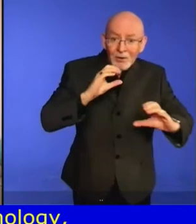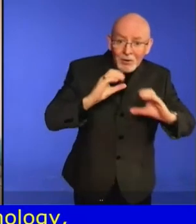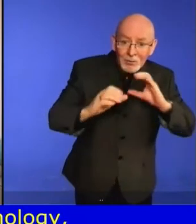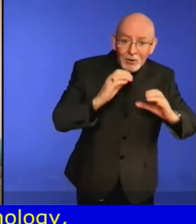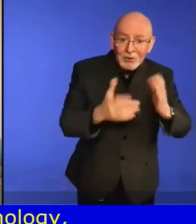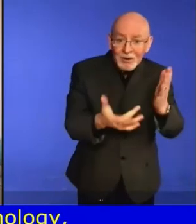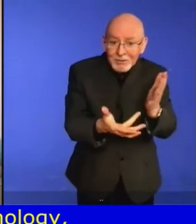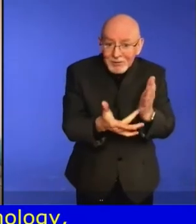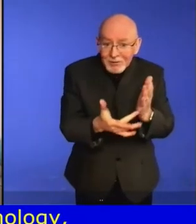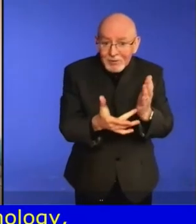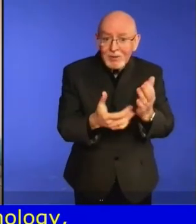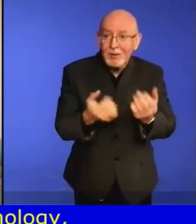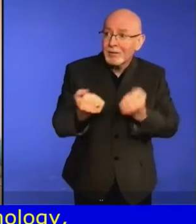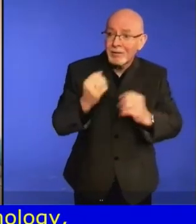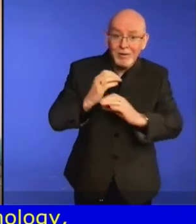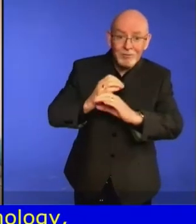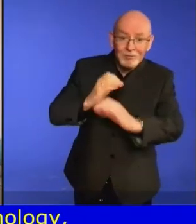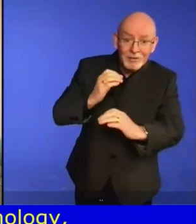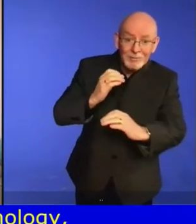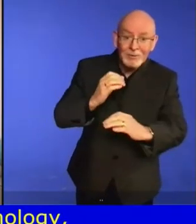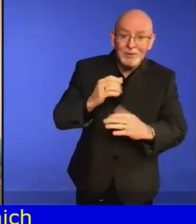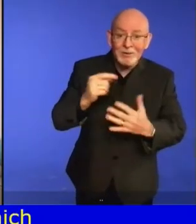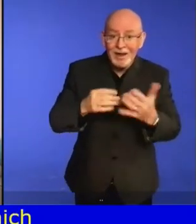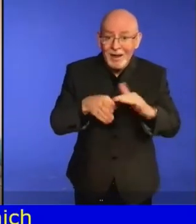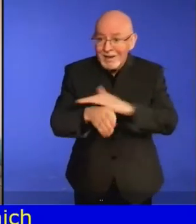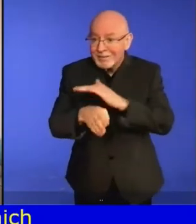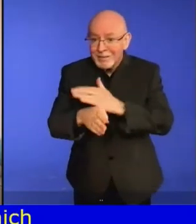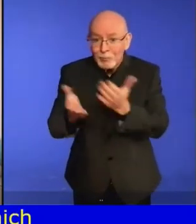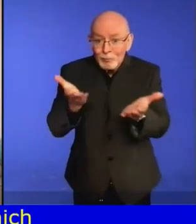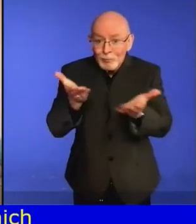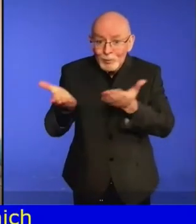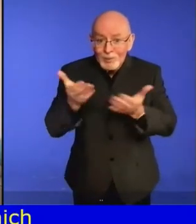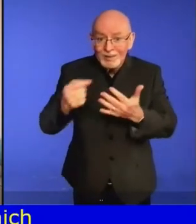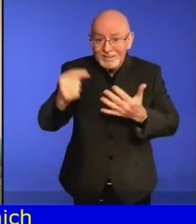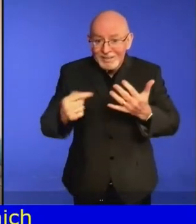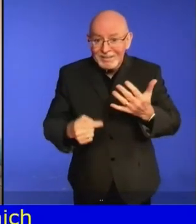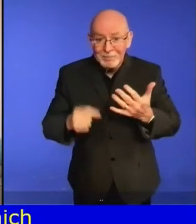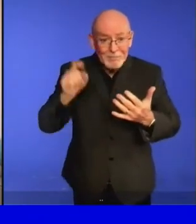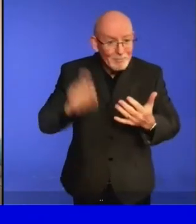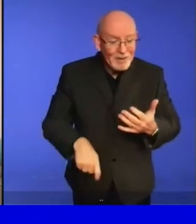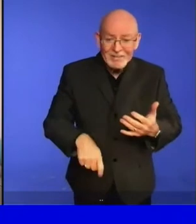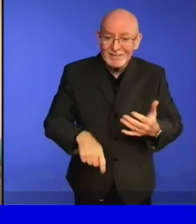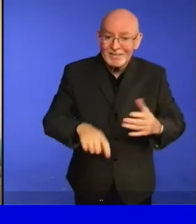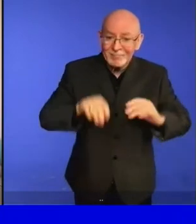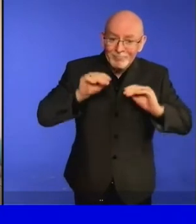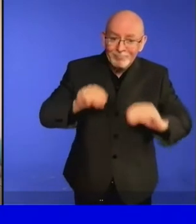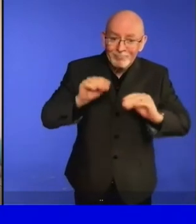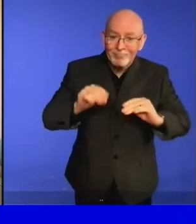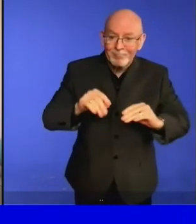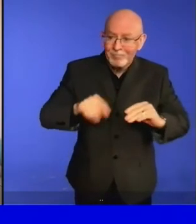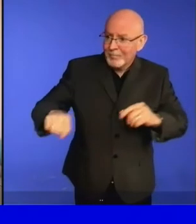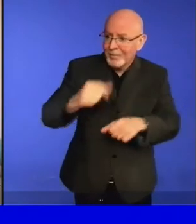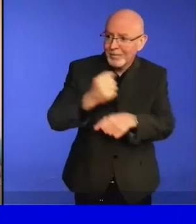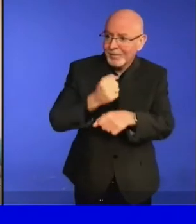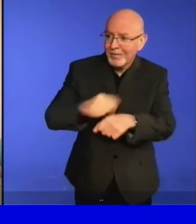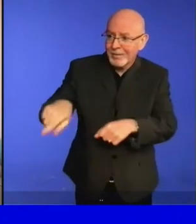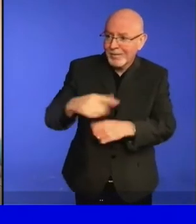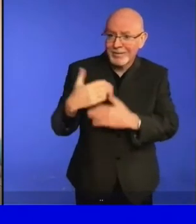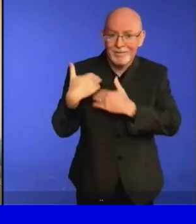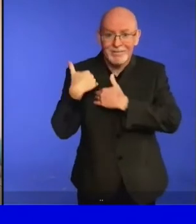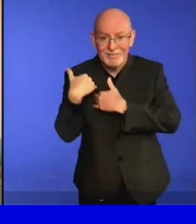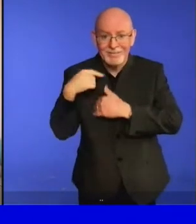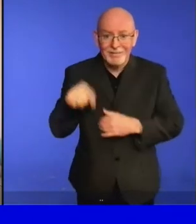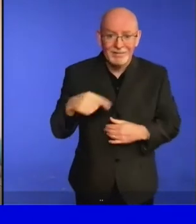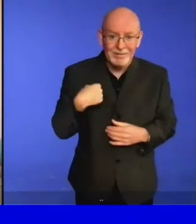12-year mark in the life of our convention with 182 states' parties, and yet the